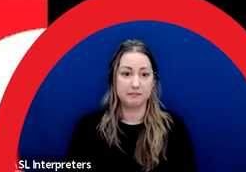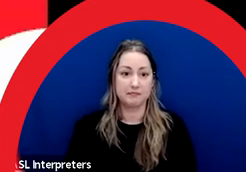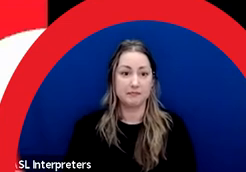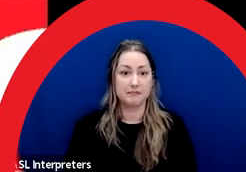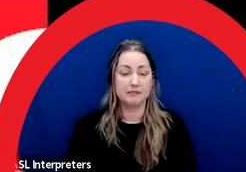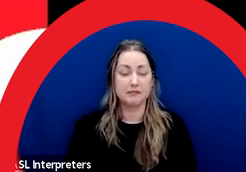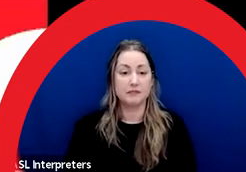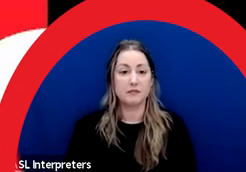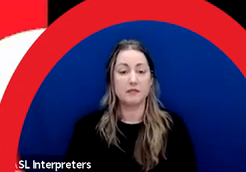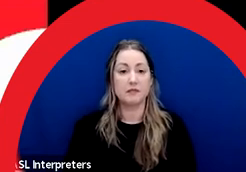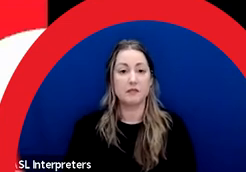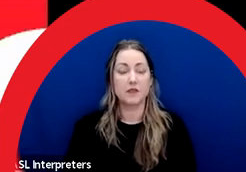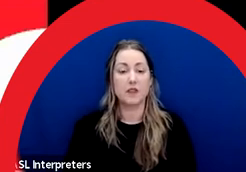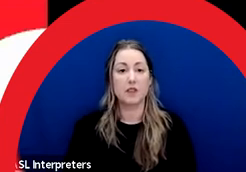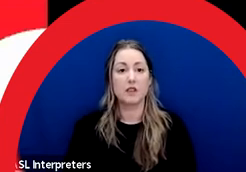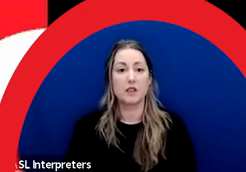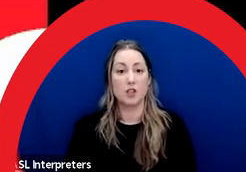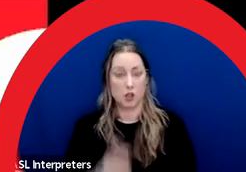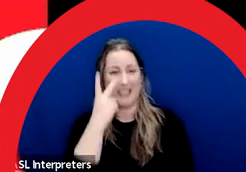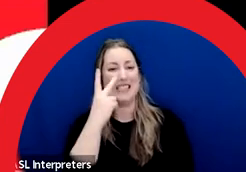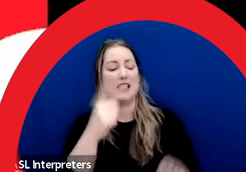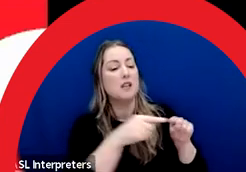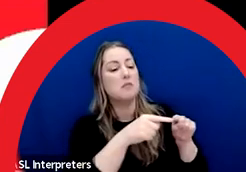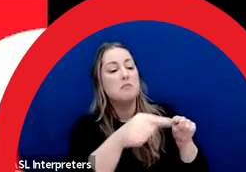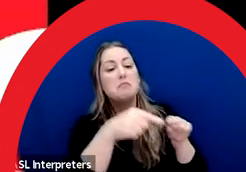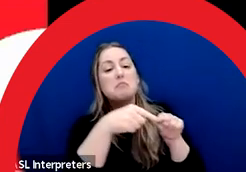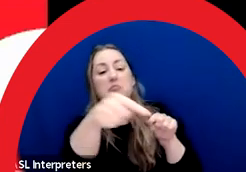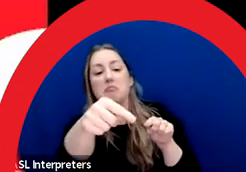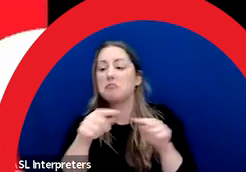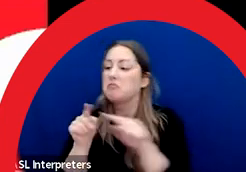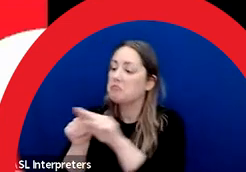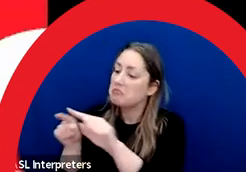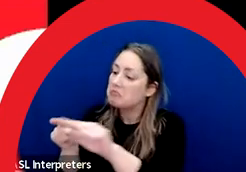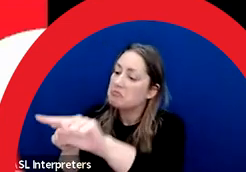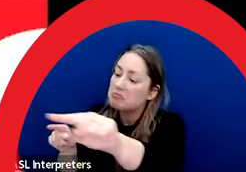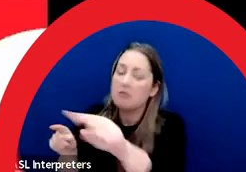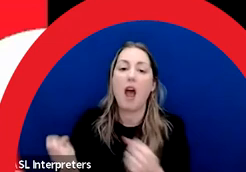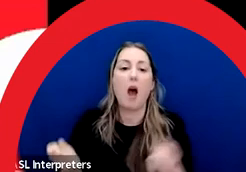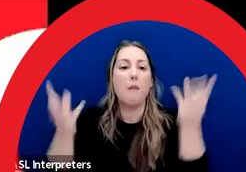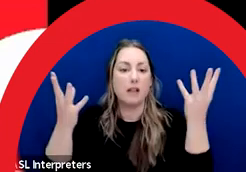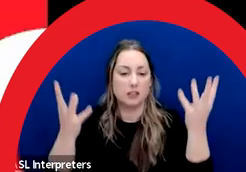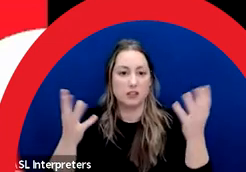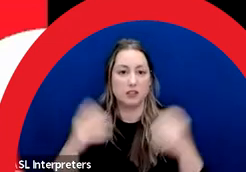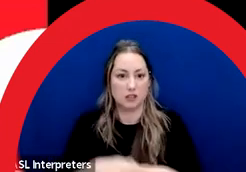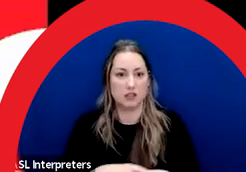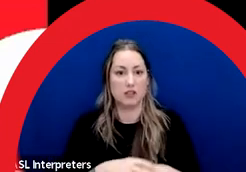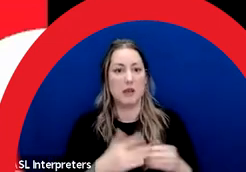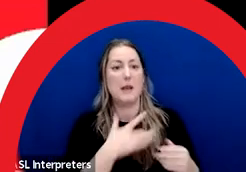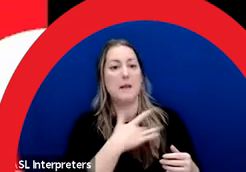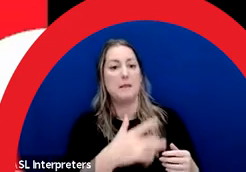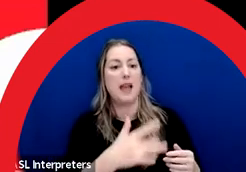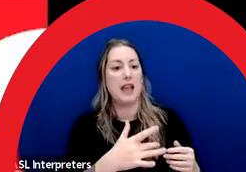The distances available are shown and the lane widths are approximately 3.5 meters.